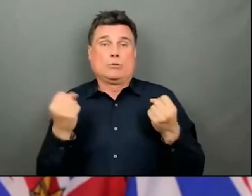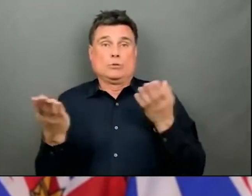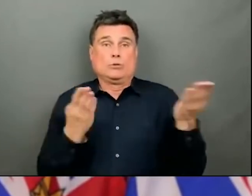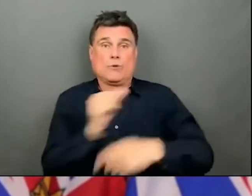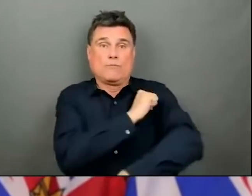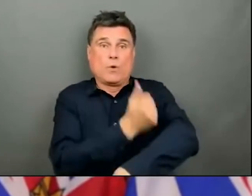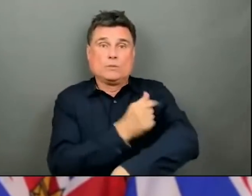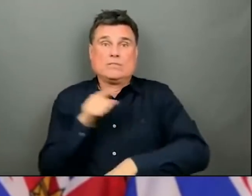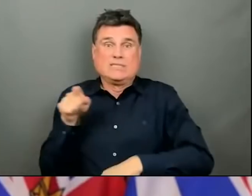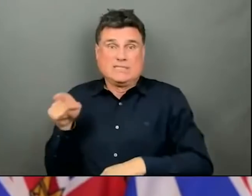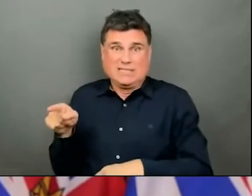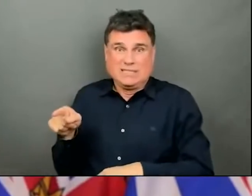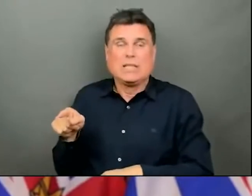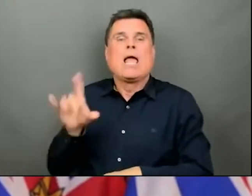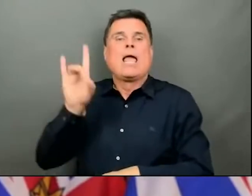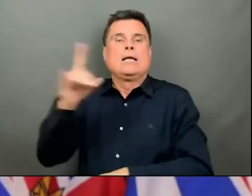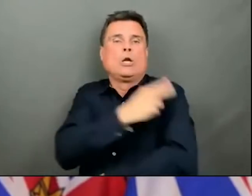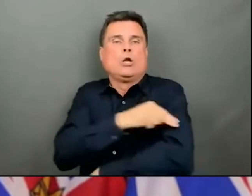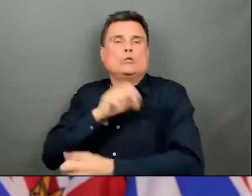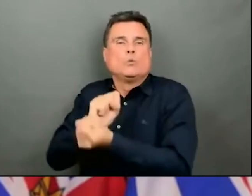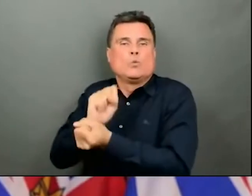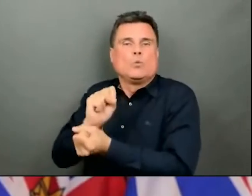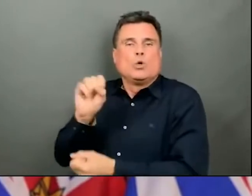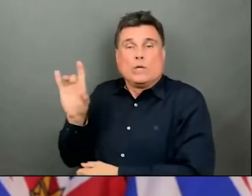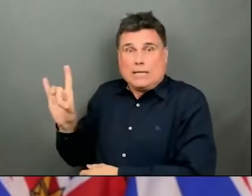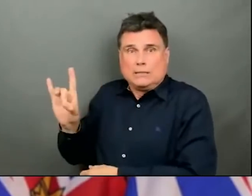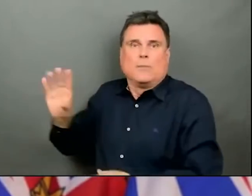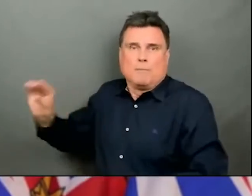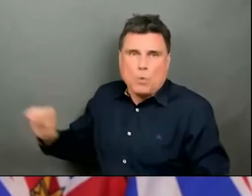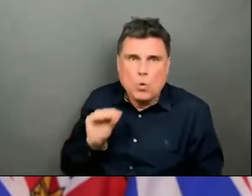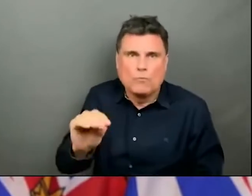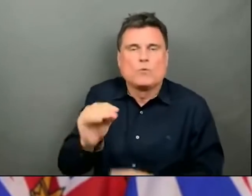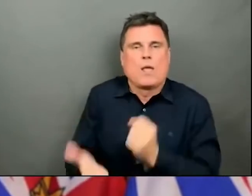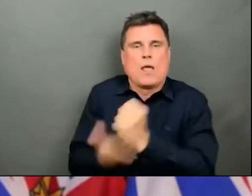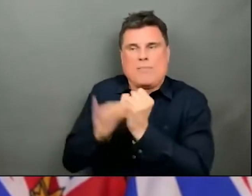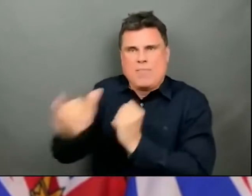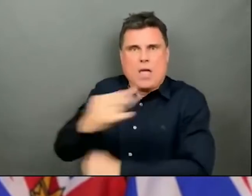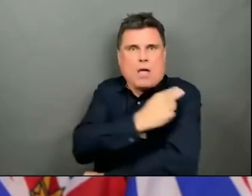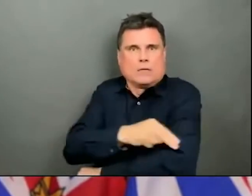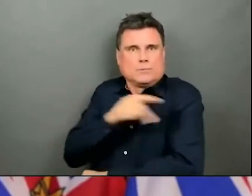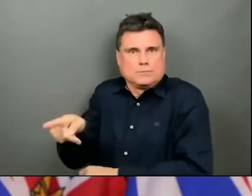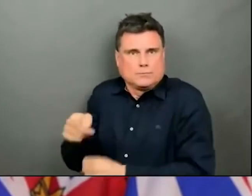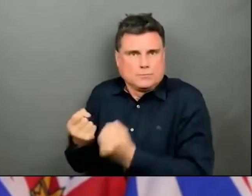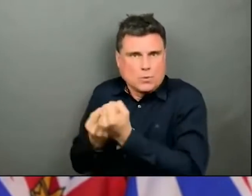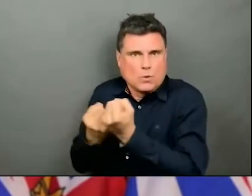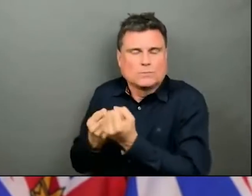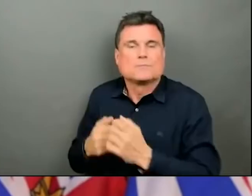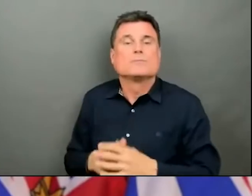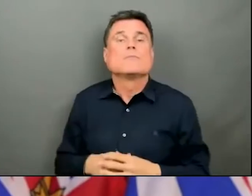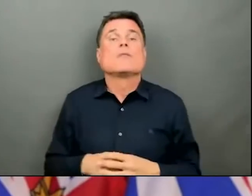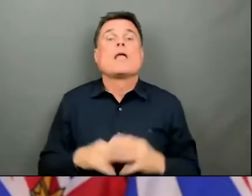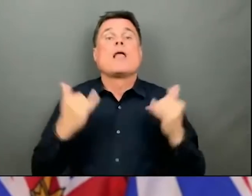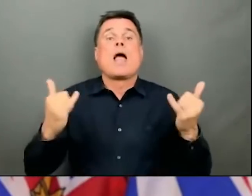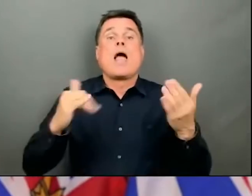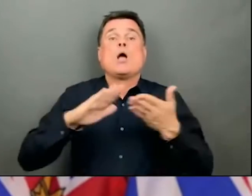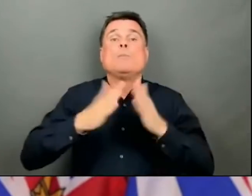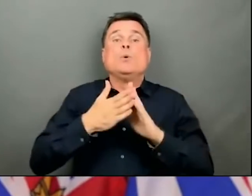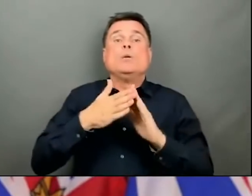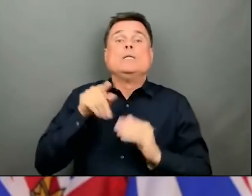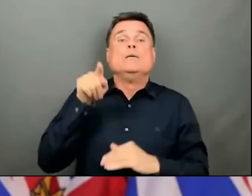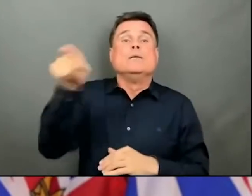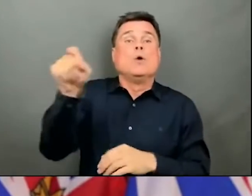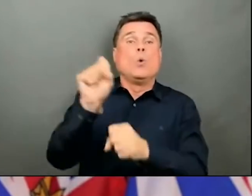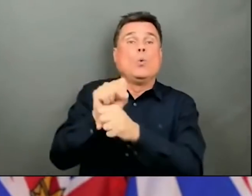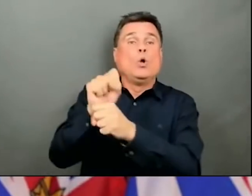are asking staff who are specialty trained in critical care and currently working in community settings to return to hospital ICU settings